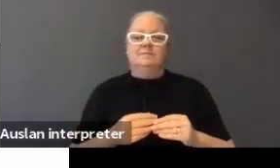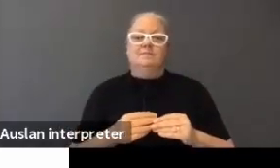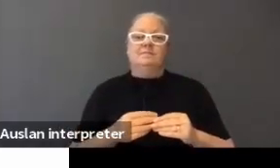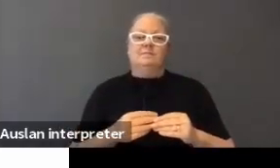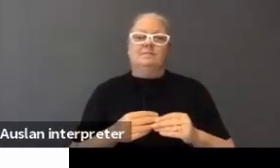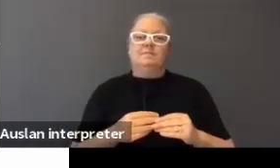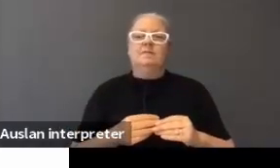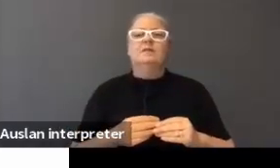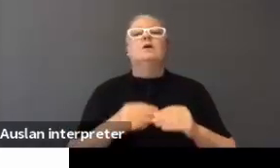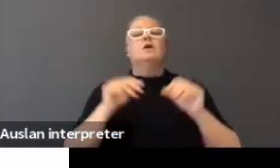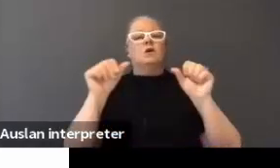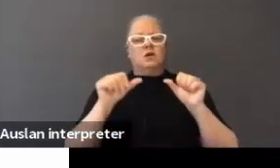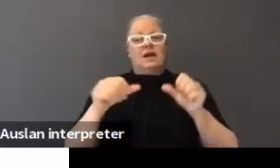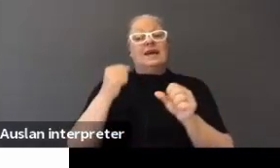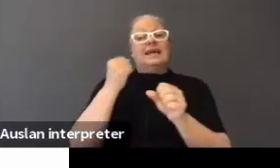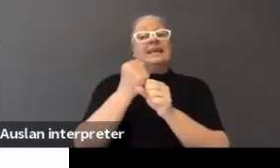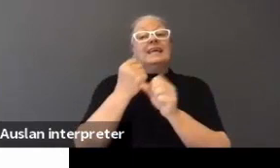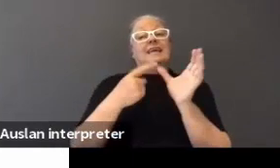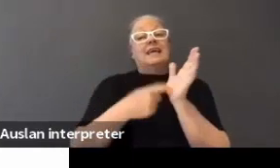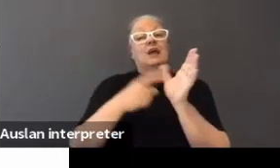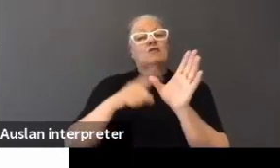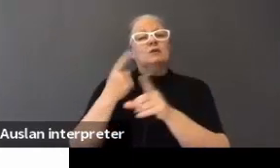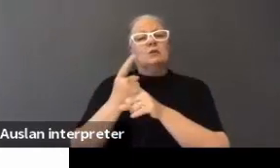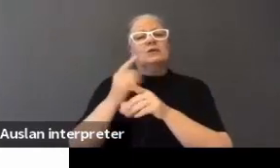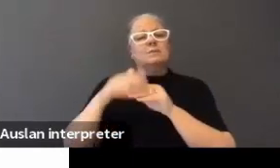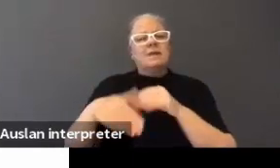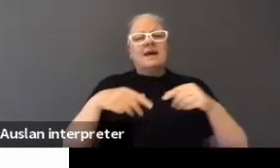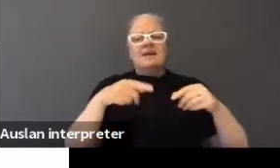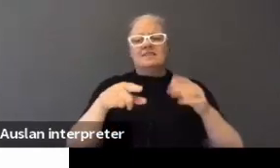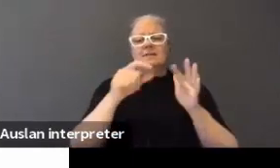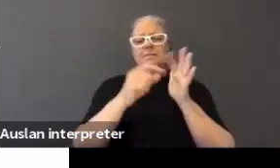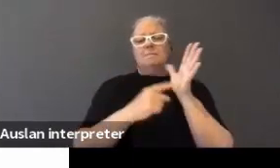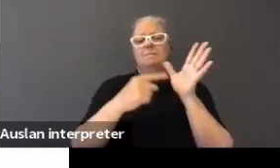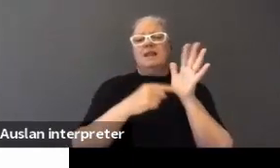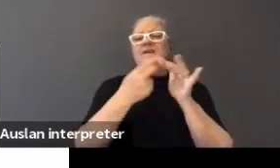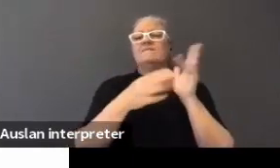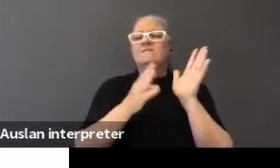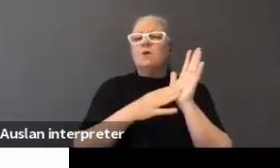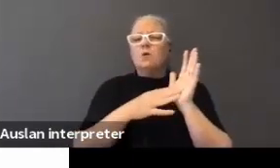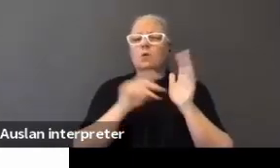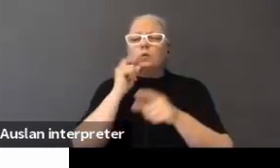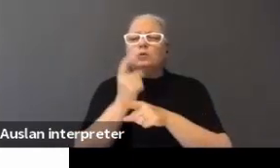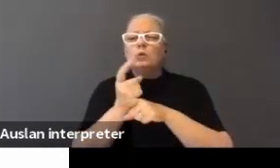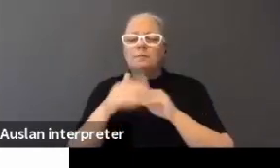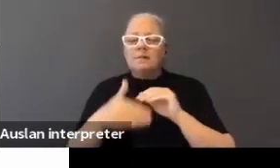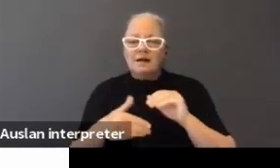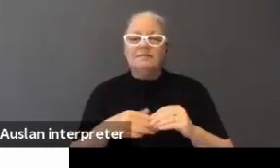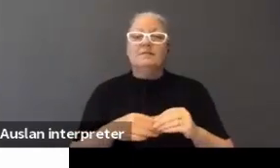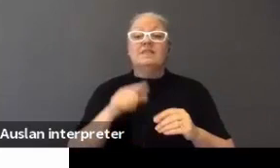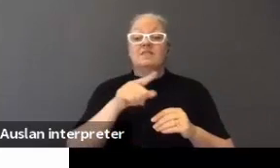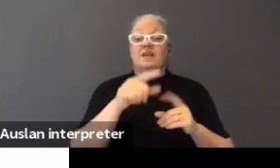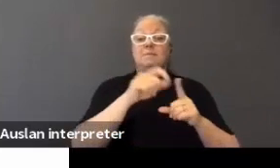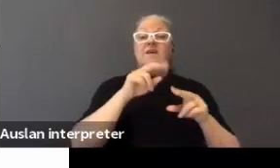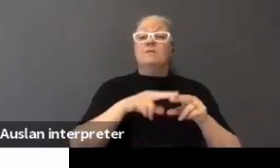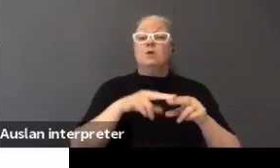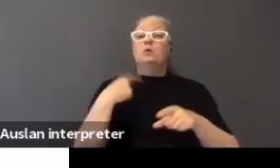Okay. So, Gary mentioned the platforms that we are going to talk about. Okay? The platforms we're going to talk about is